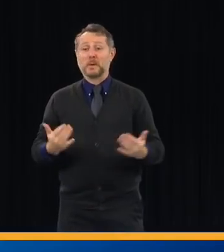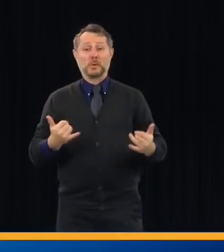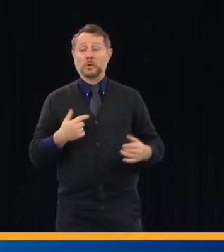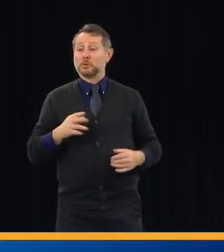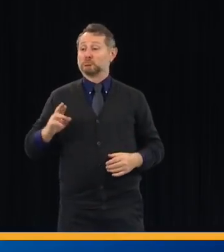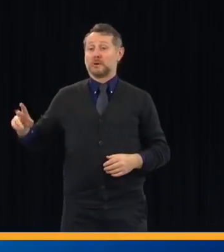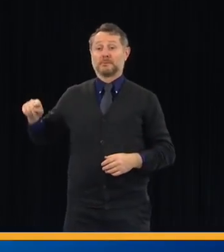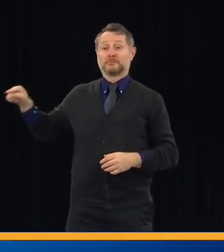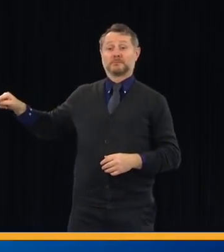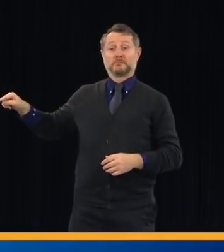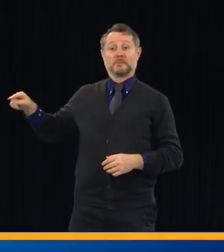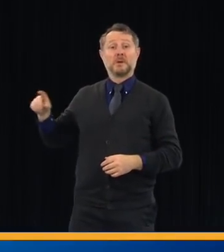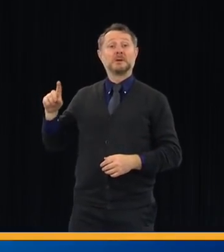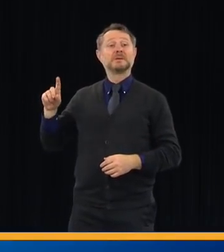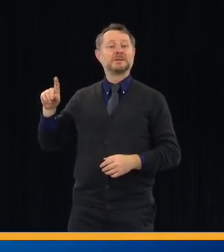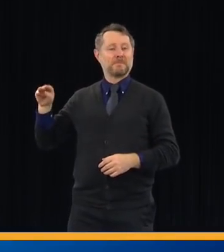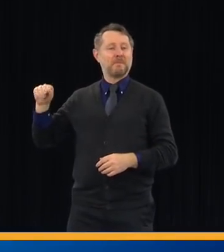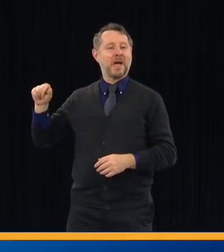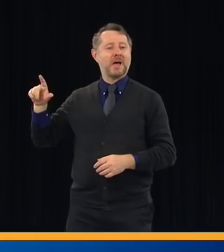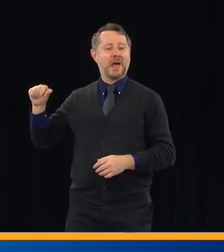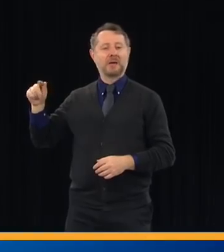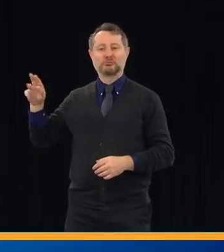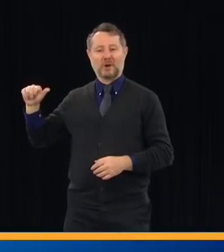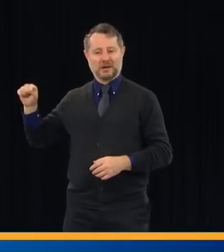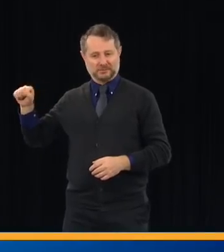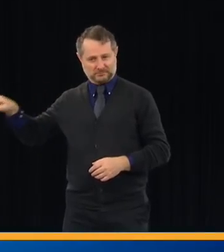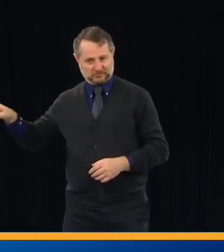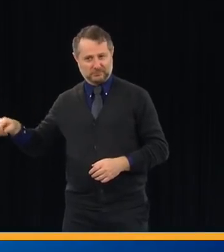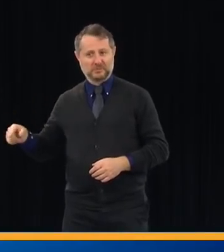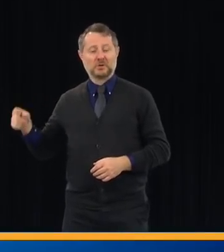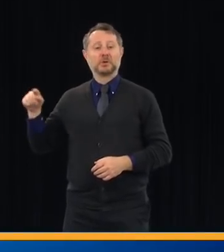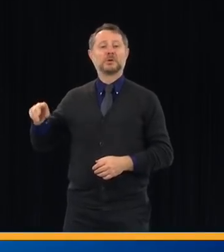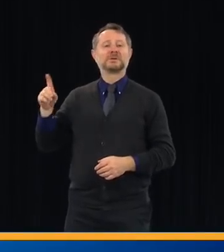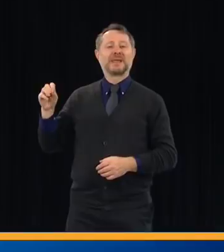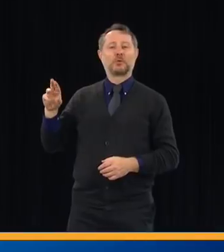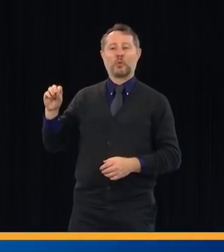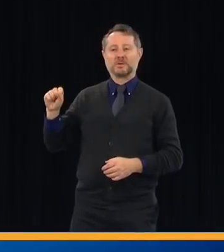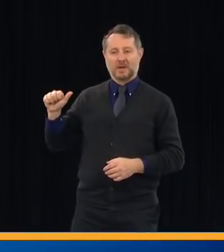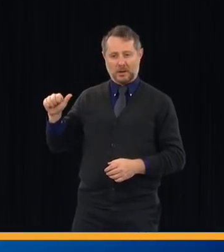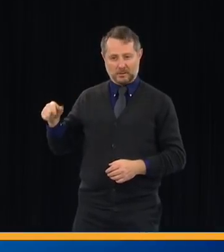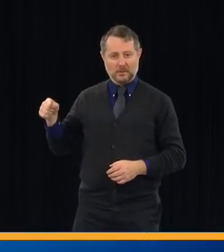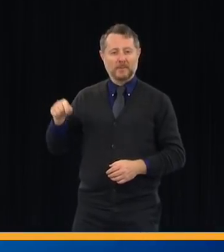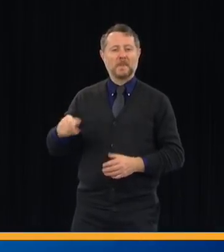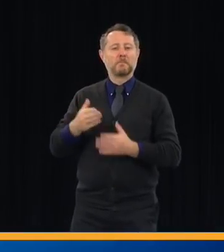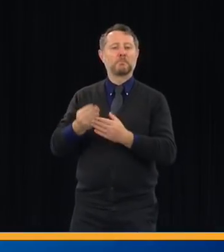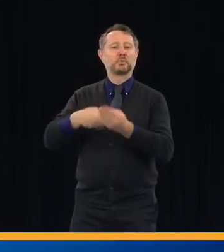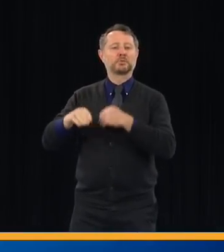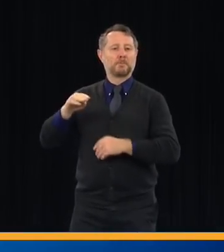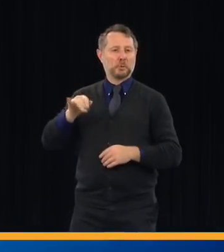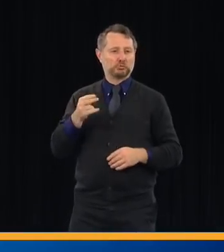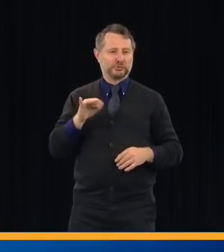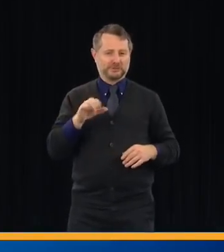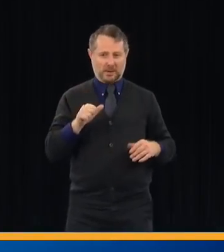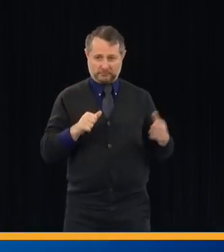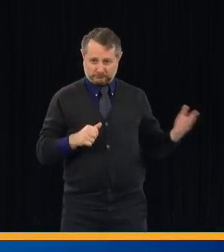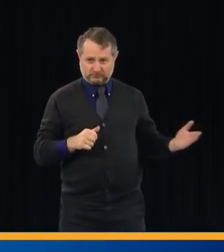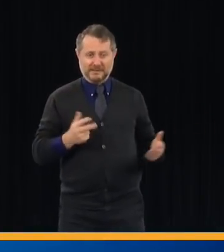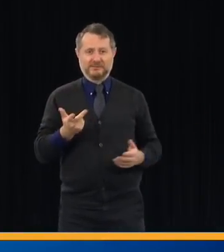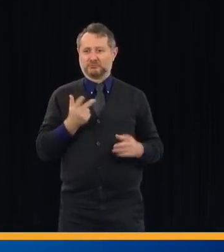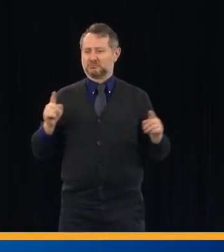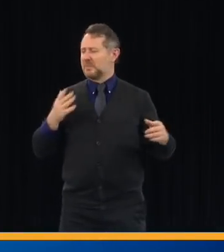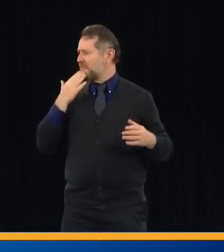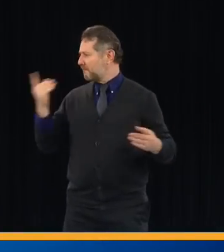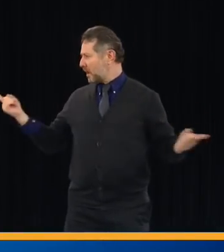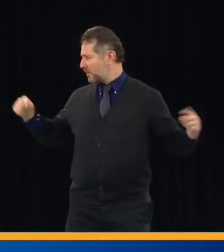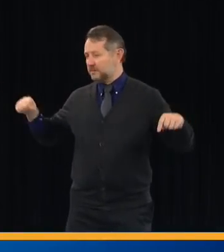Dr. Jim Malatras. To my left Melissa DeRosa, Robert Mejica, Budget Director. Thank you all for taking time. Let's go through where we